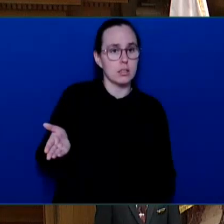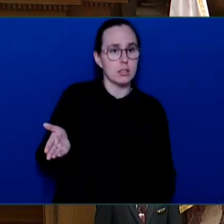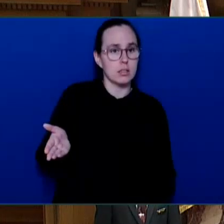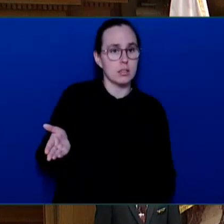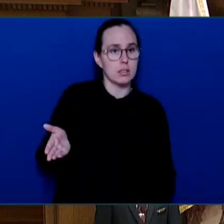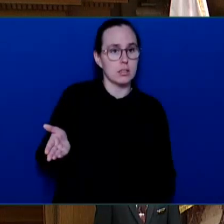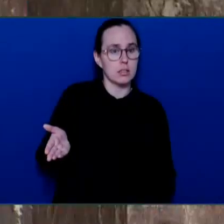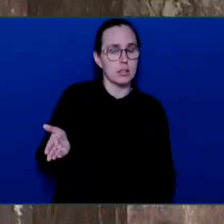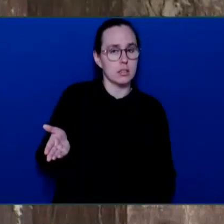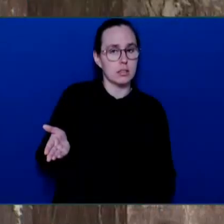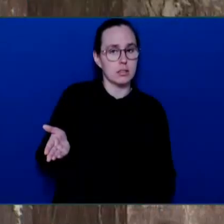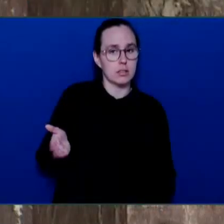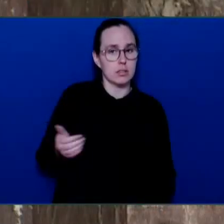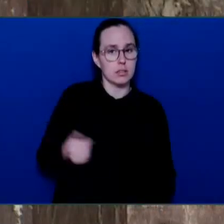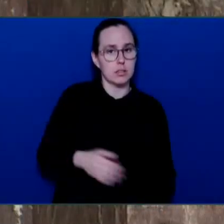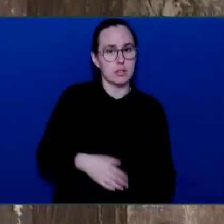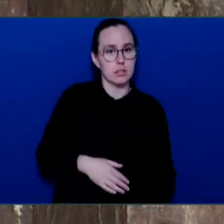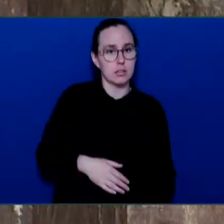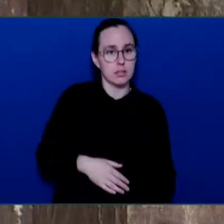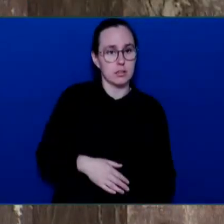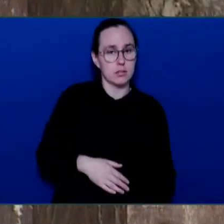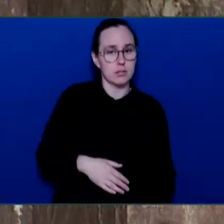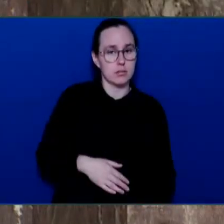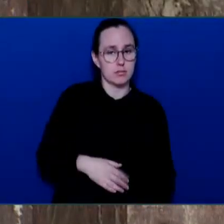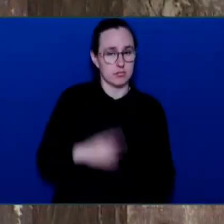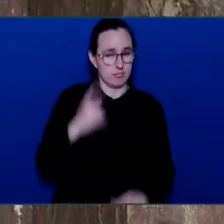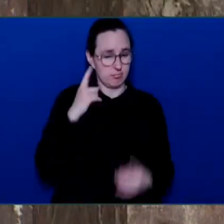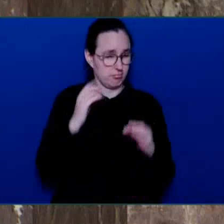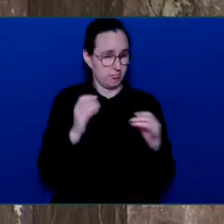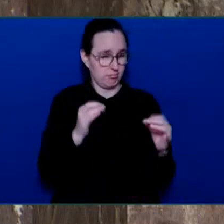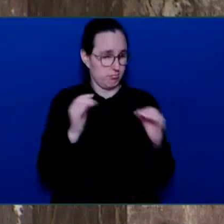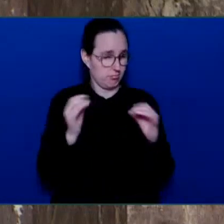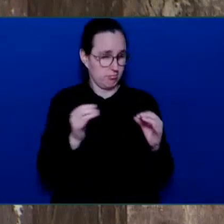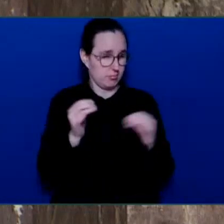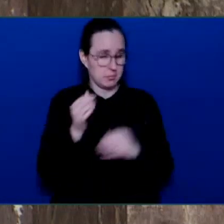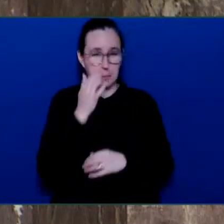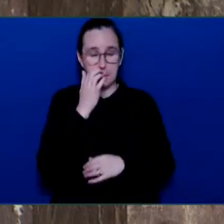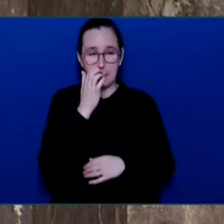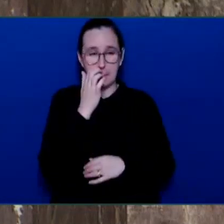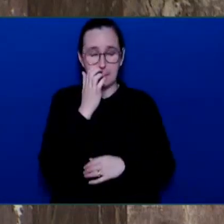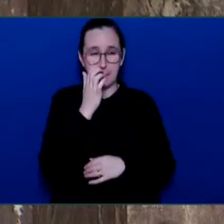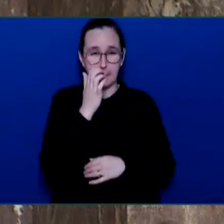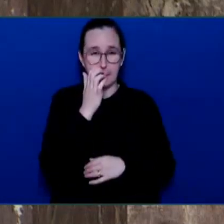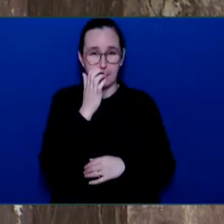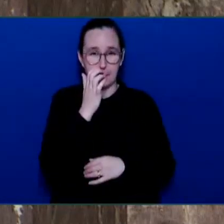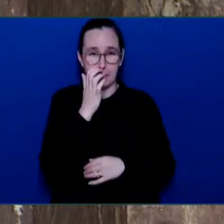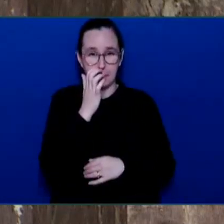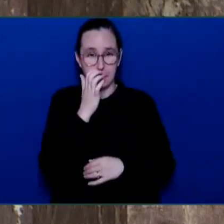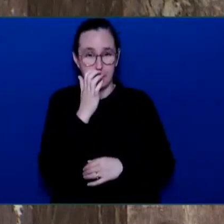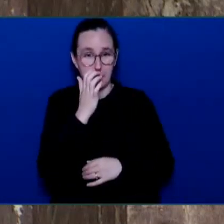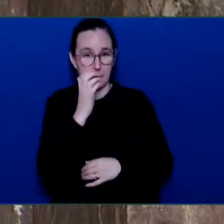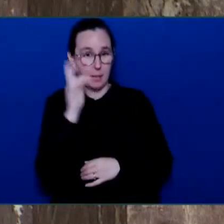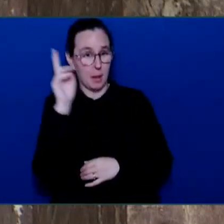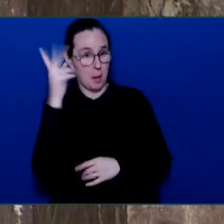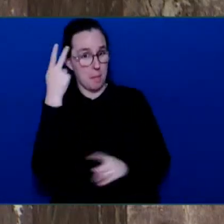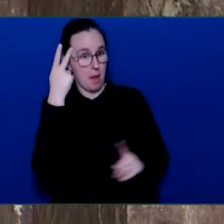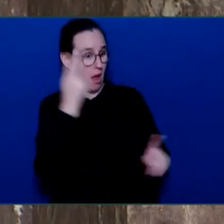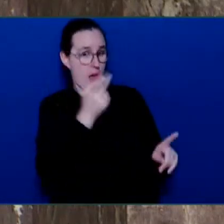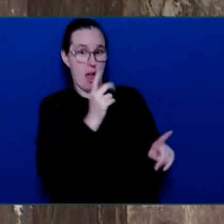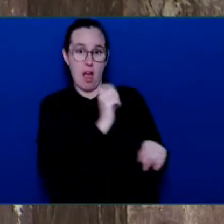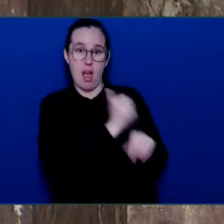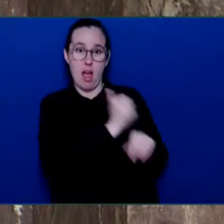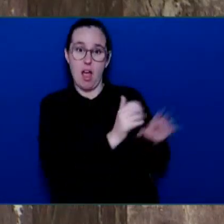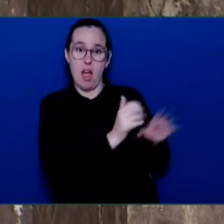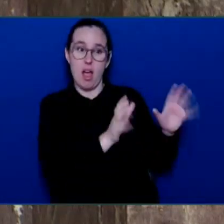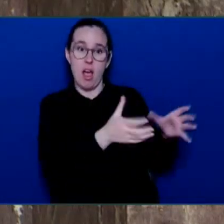Honourable Speaker. Honourable Speaker, the party that founded the carbon tax, the party that's decided that they want to be leaders on climate